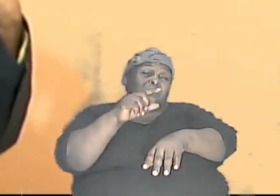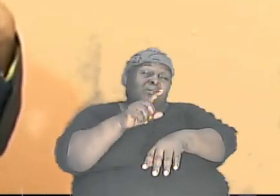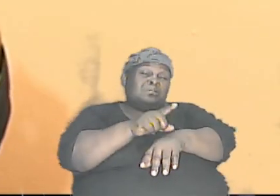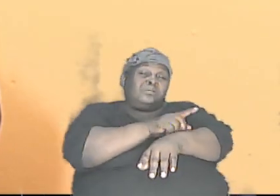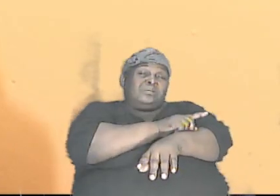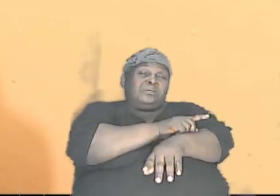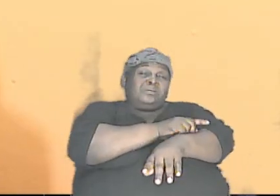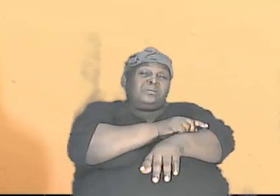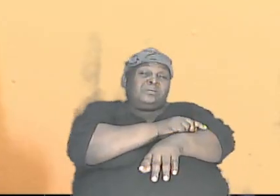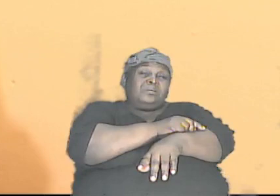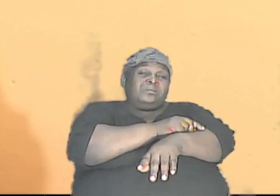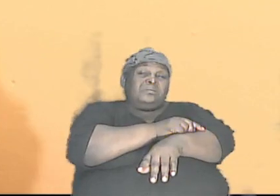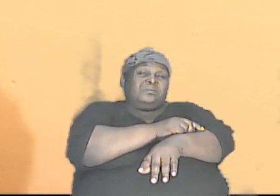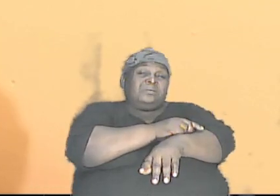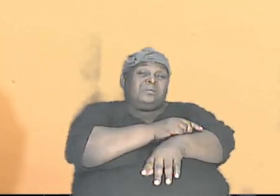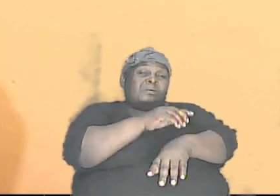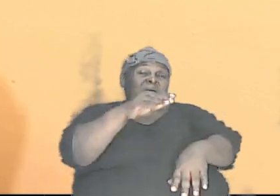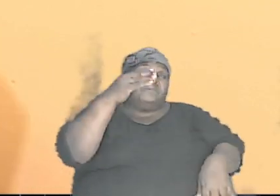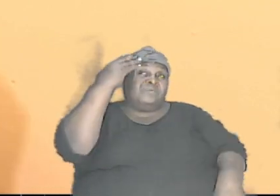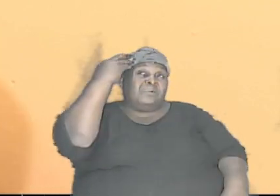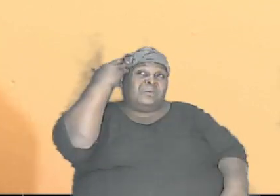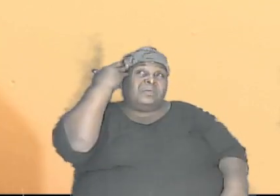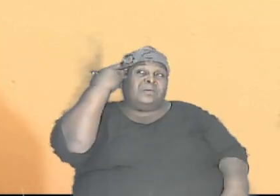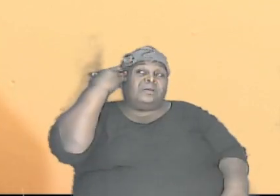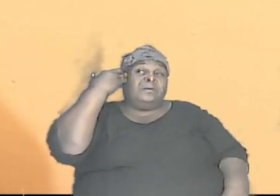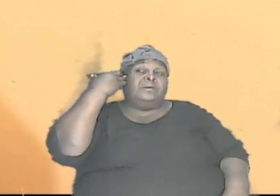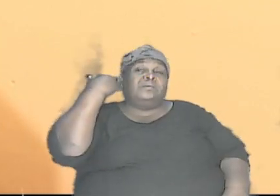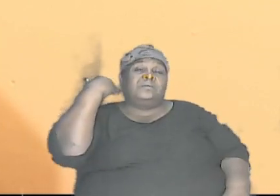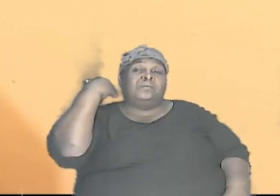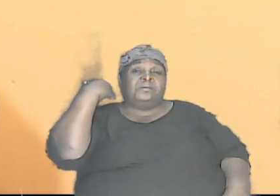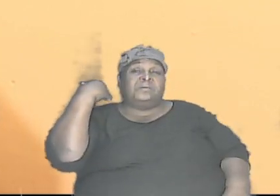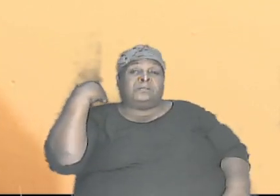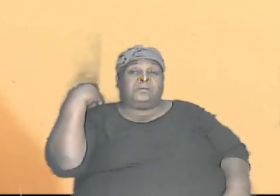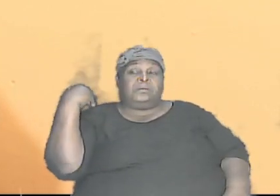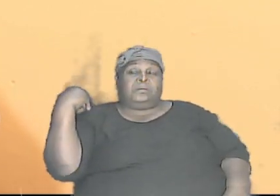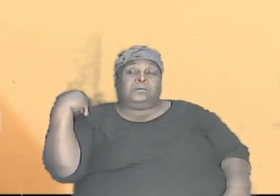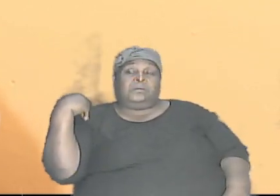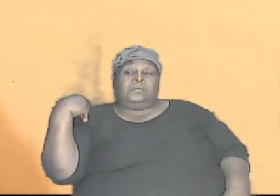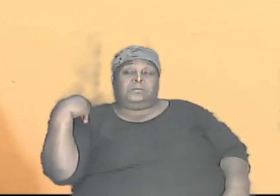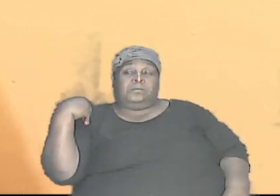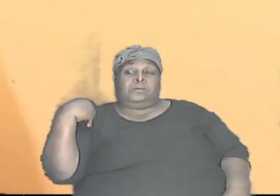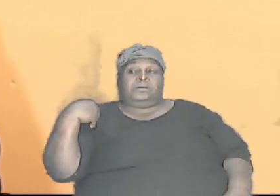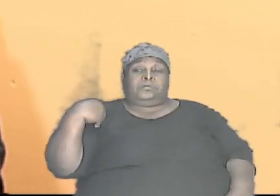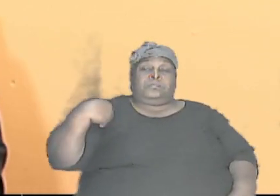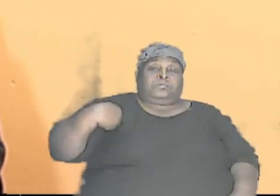her hair going way below her bottom.